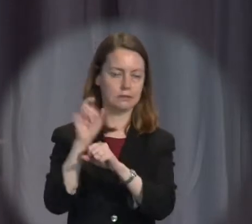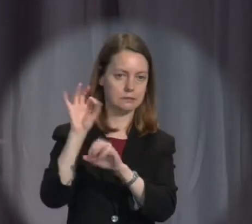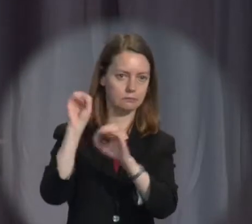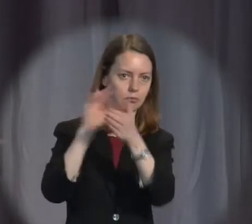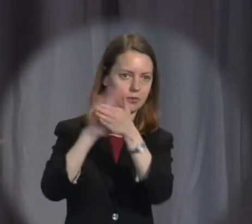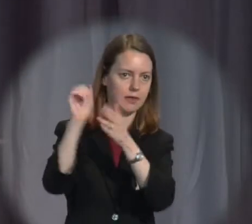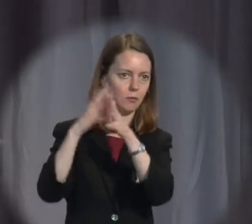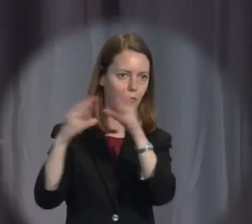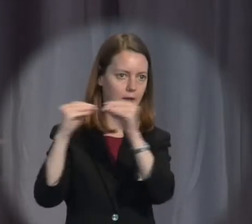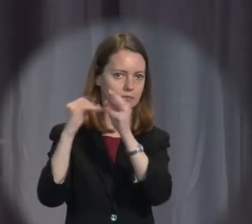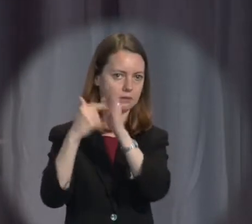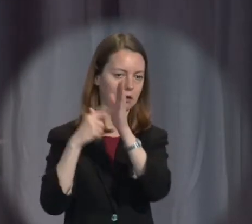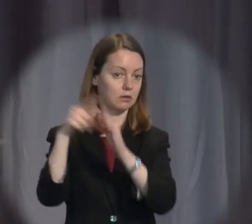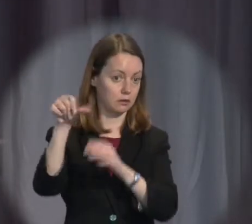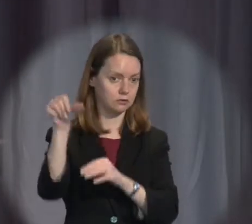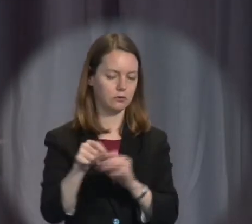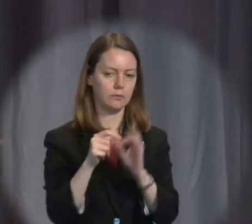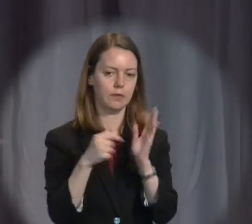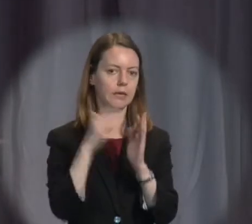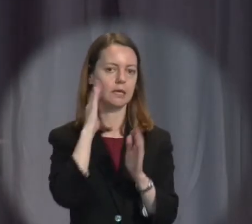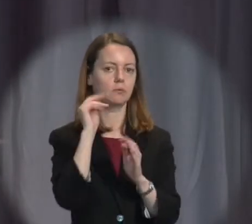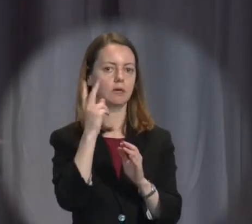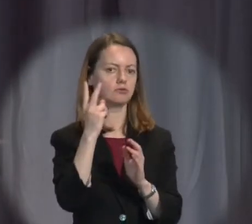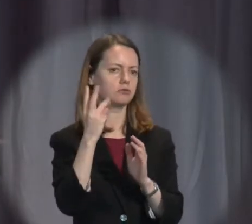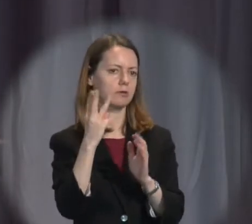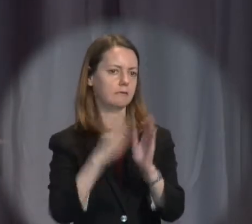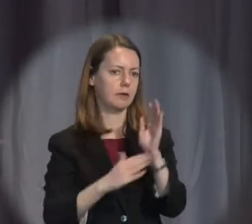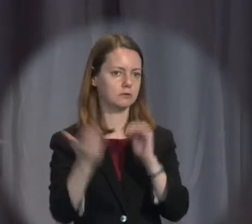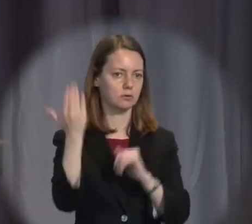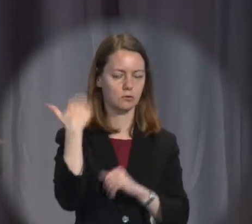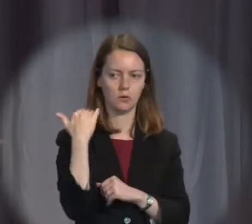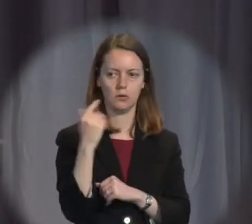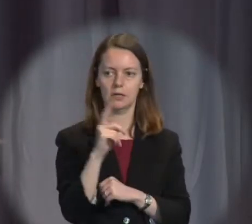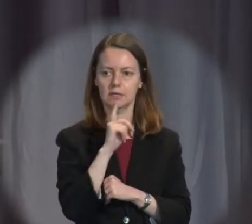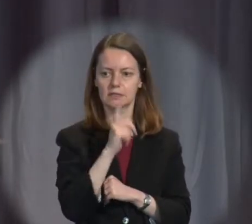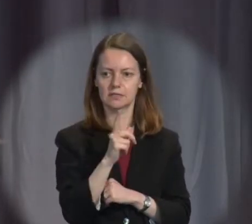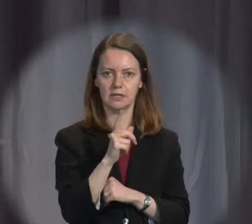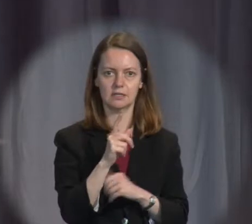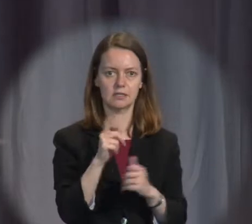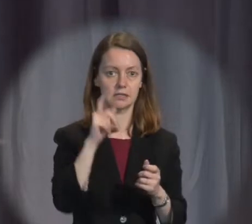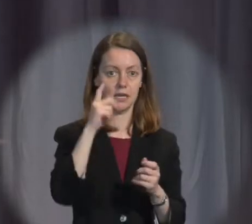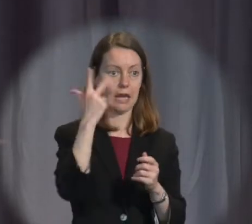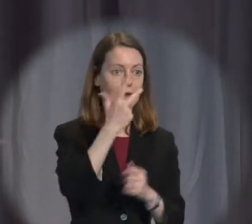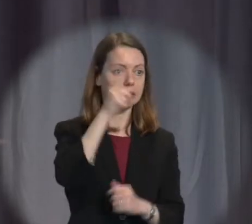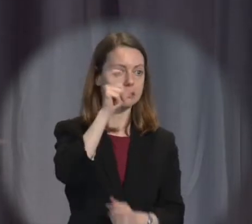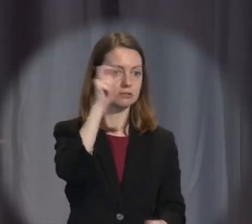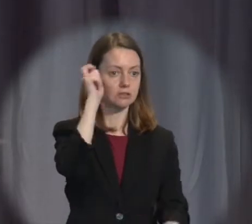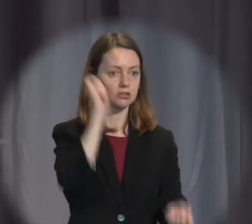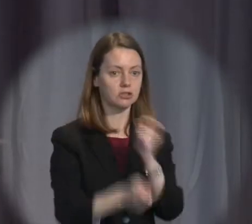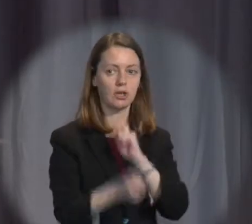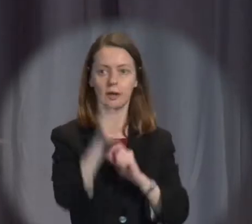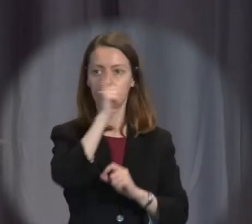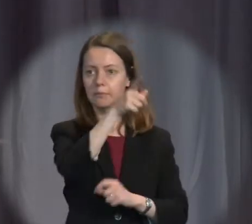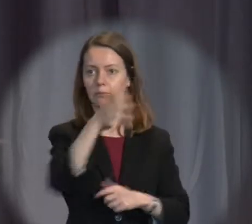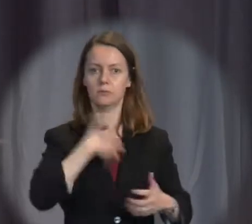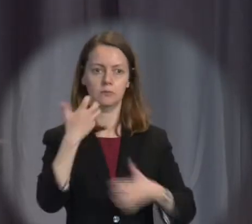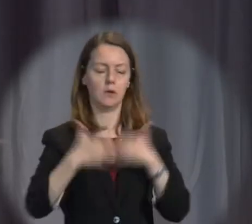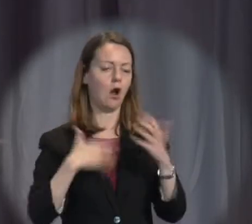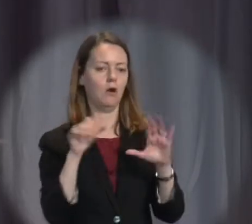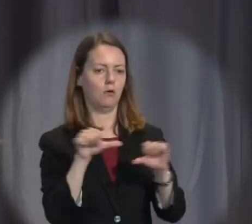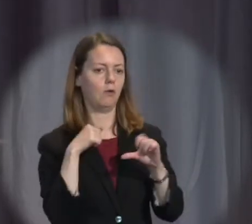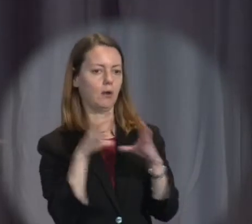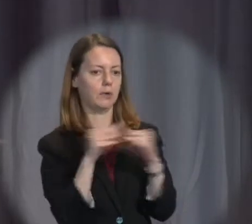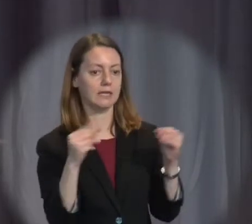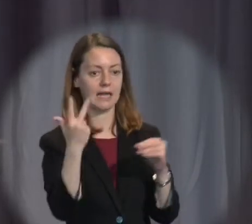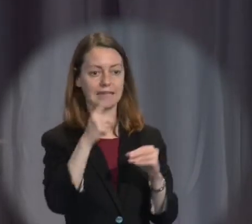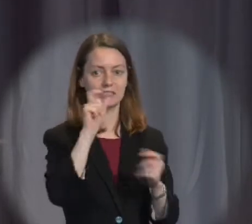two or three months ago, the government announced that the reform proposals for 18C that were so vital to protect our right to freedom of speech could not go ahead,